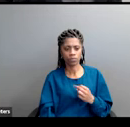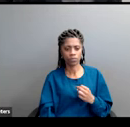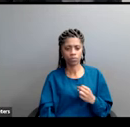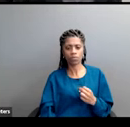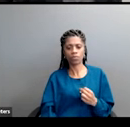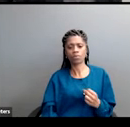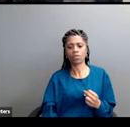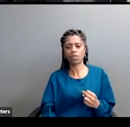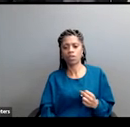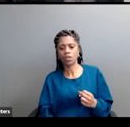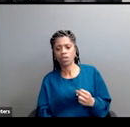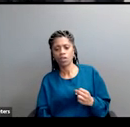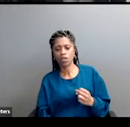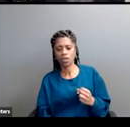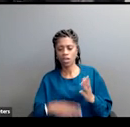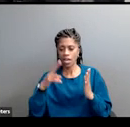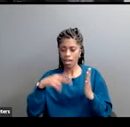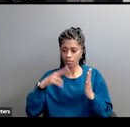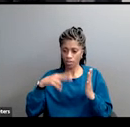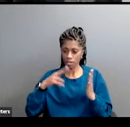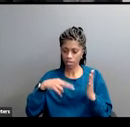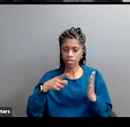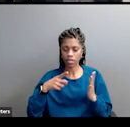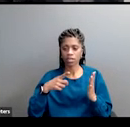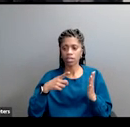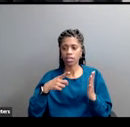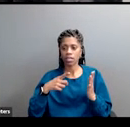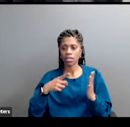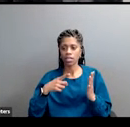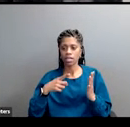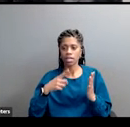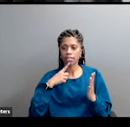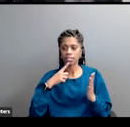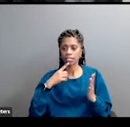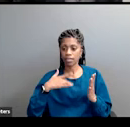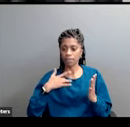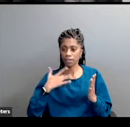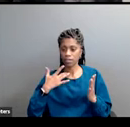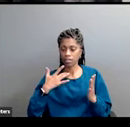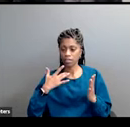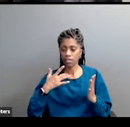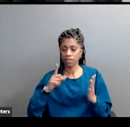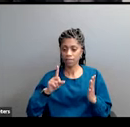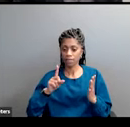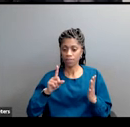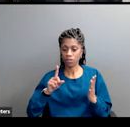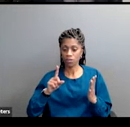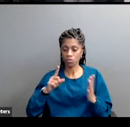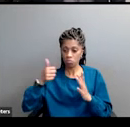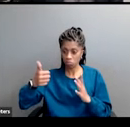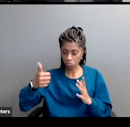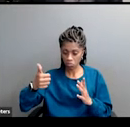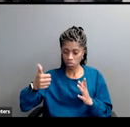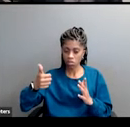gave them a dial. They could dial up if they felt warmly towards the message. They could dial down if they disliked the